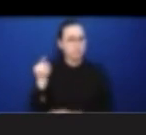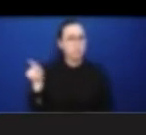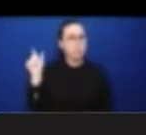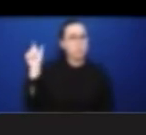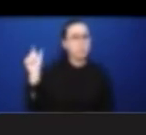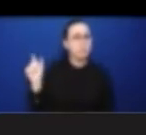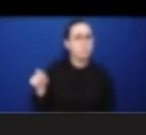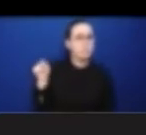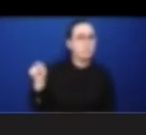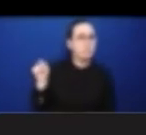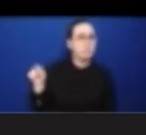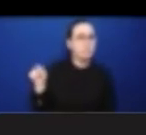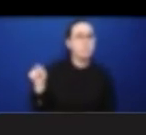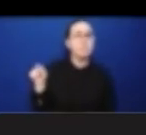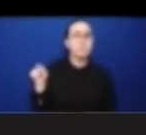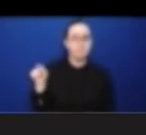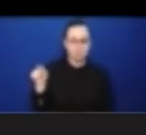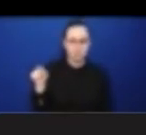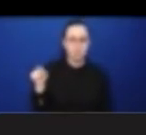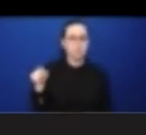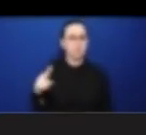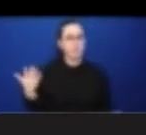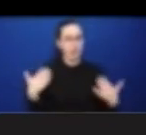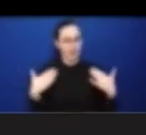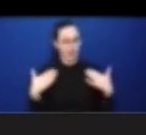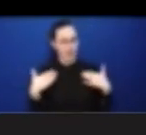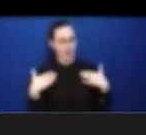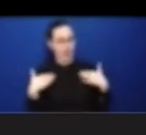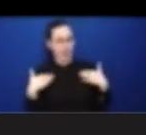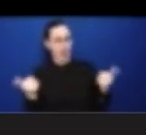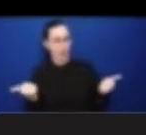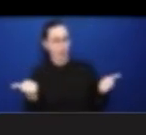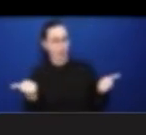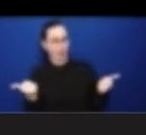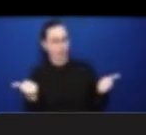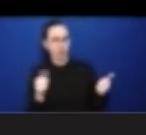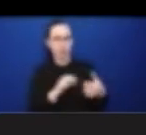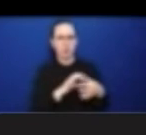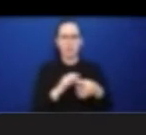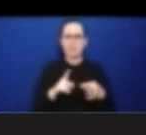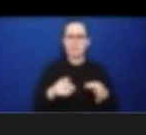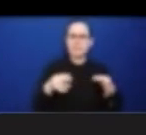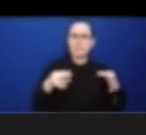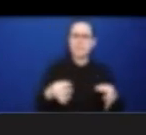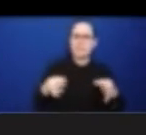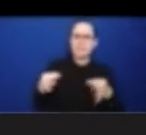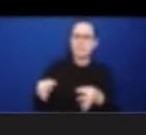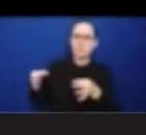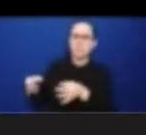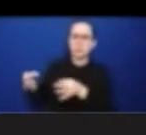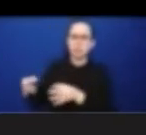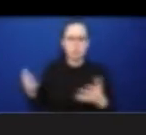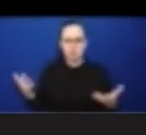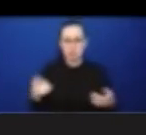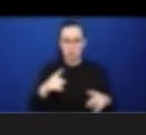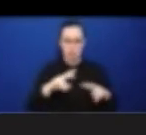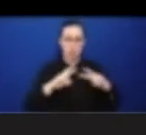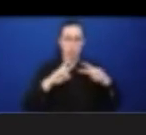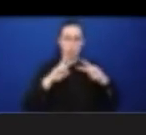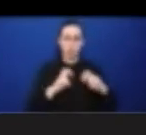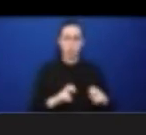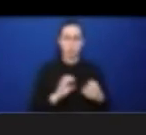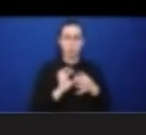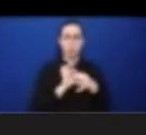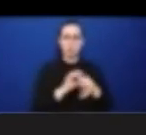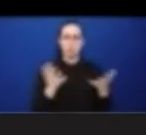health for the past 15 years. The thrust of his research has been to understand how intersectoral issues impact